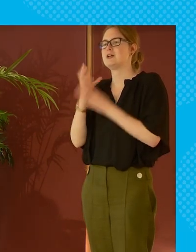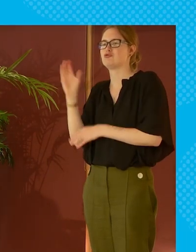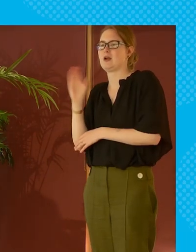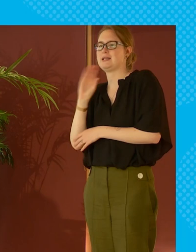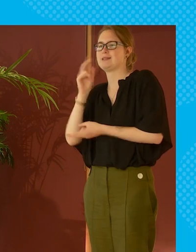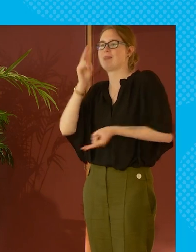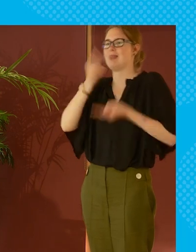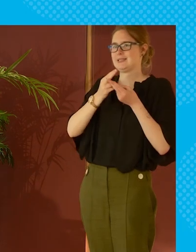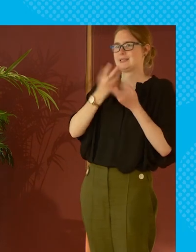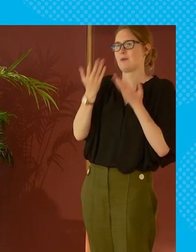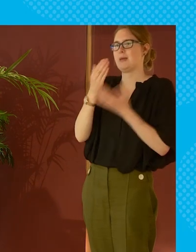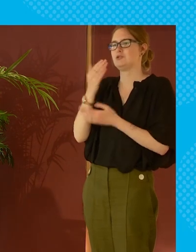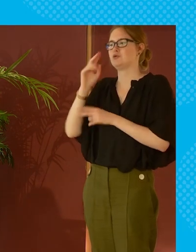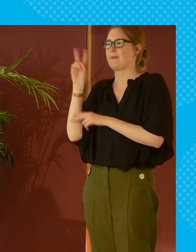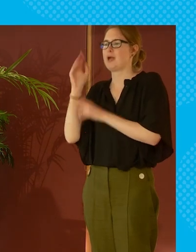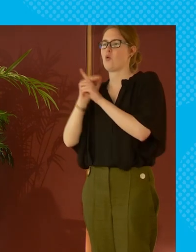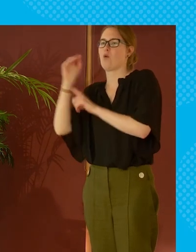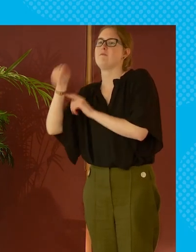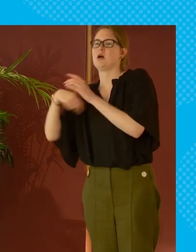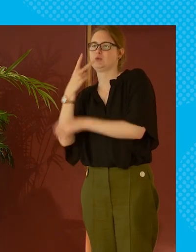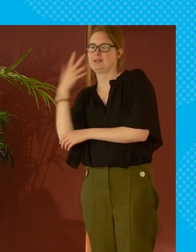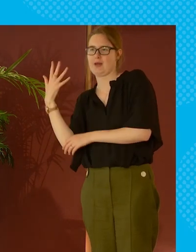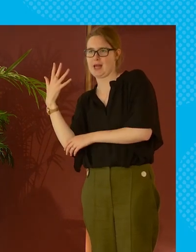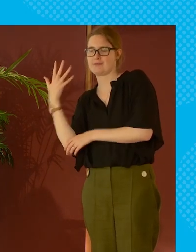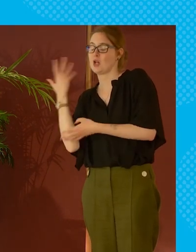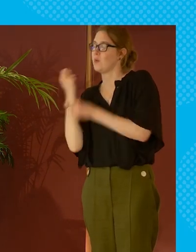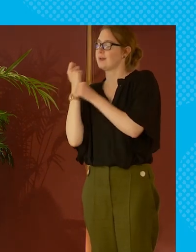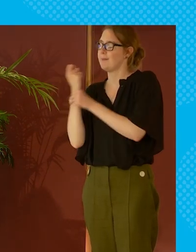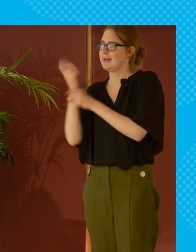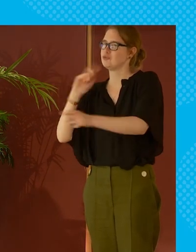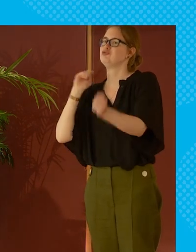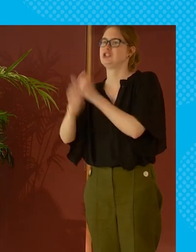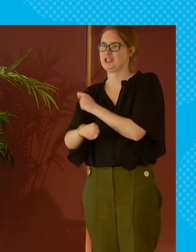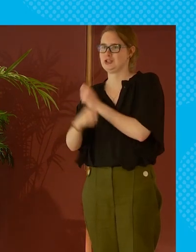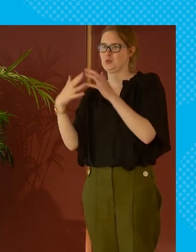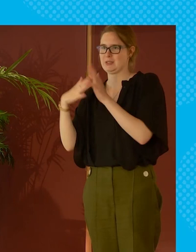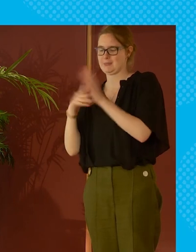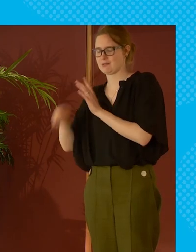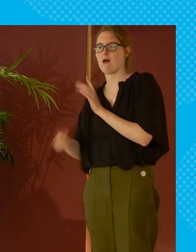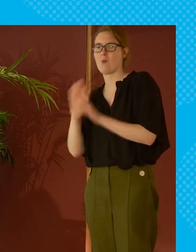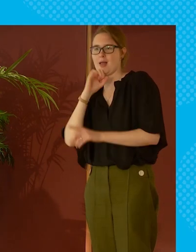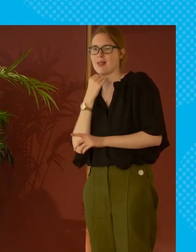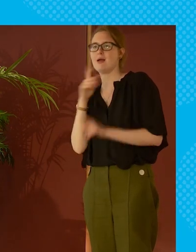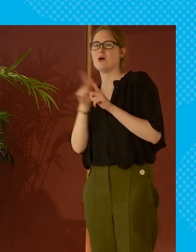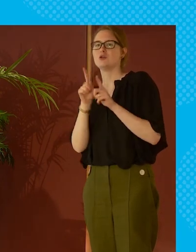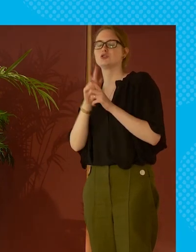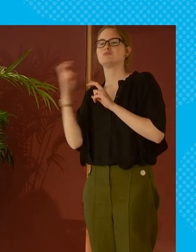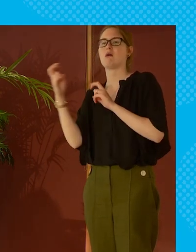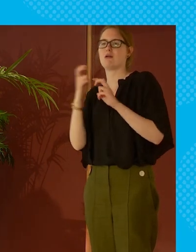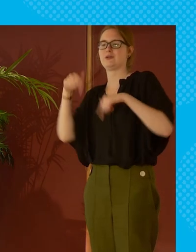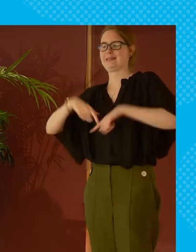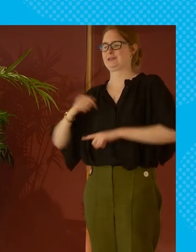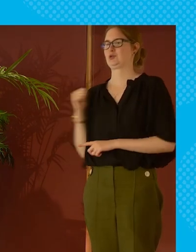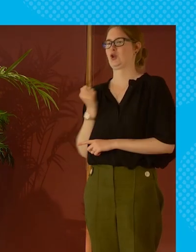than you would if you're a parent over 25. do you know now we're campaigning to get that changed at westminster level but we